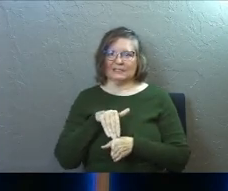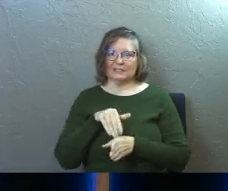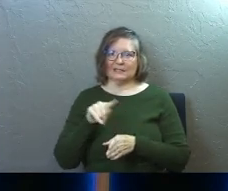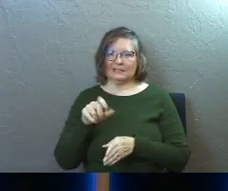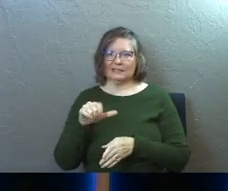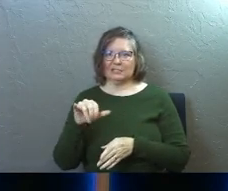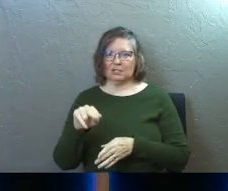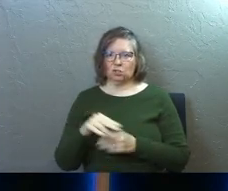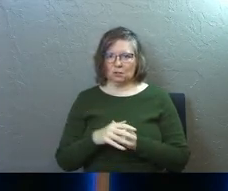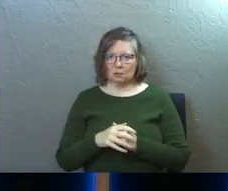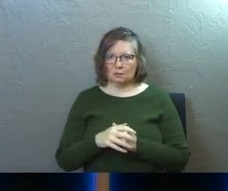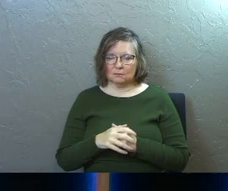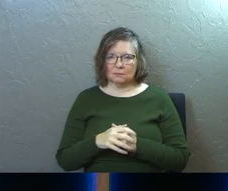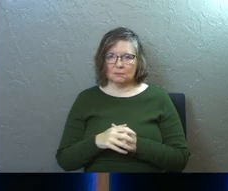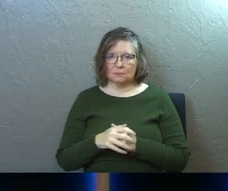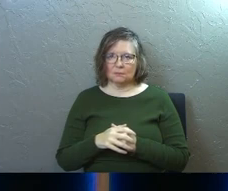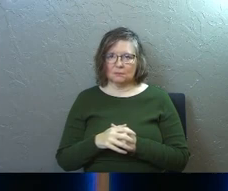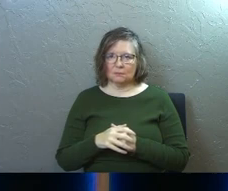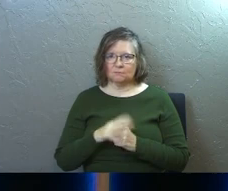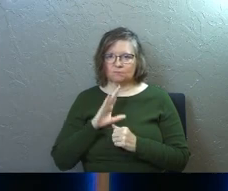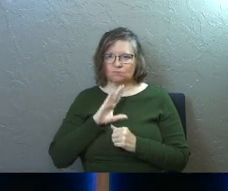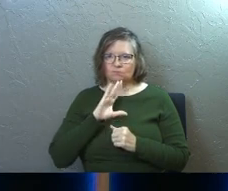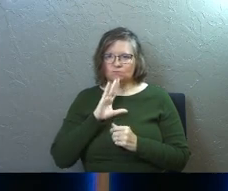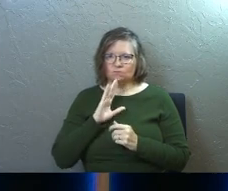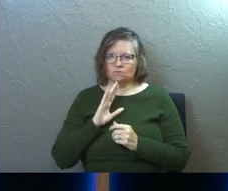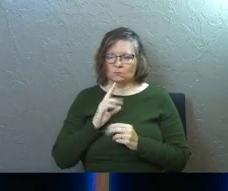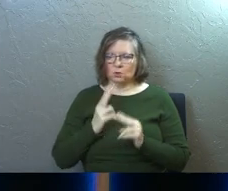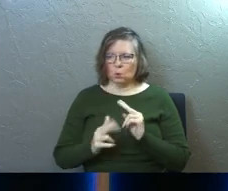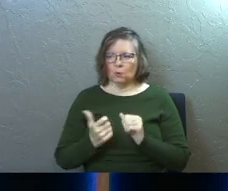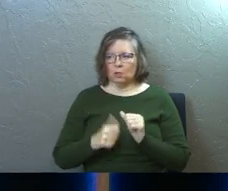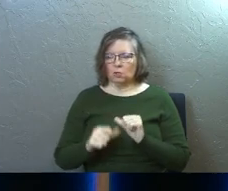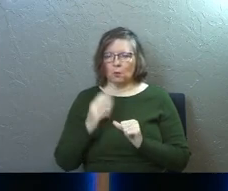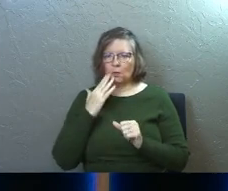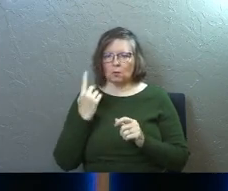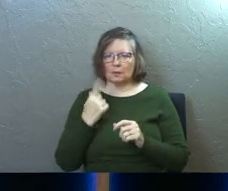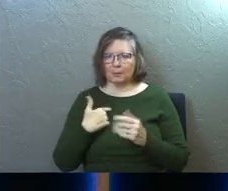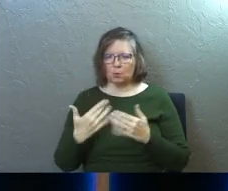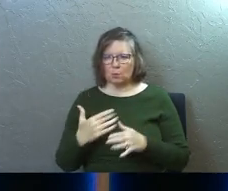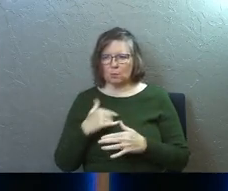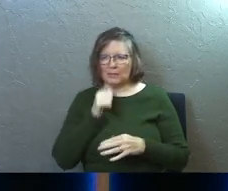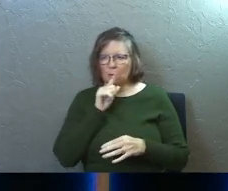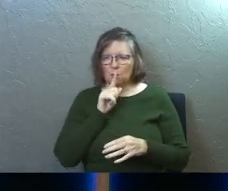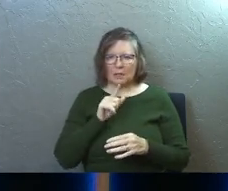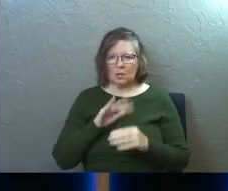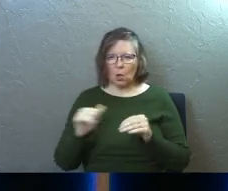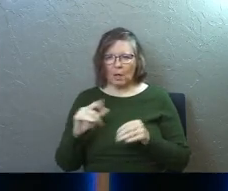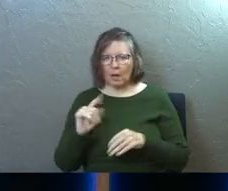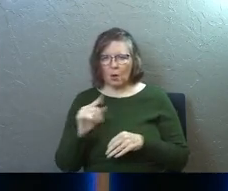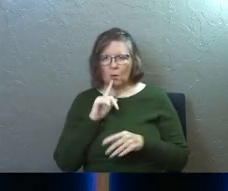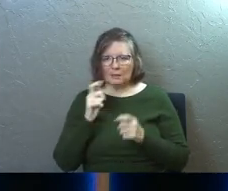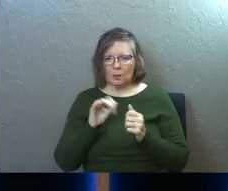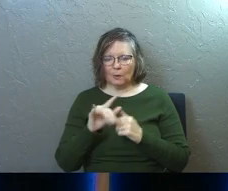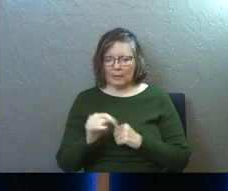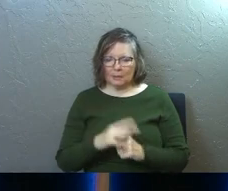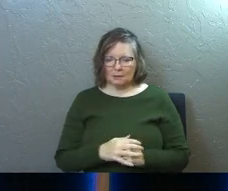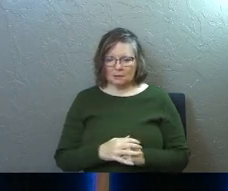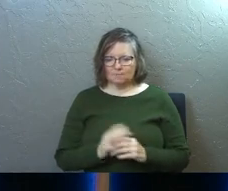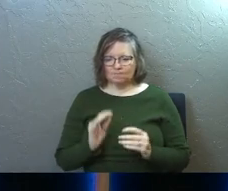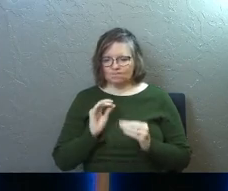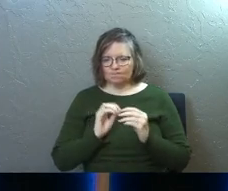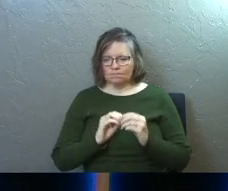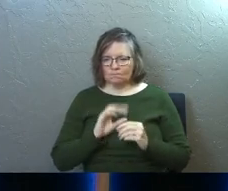ever have that? There's just tension. We're just shorter with each other and we know something's in the room and we're not really calling it out or dealing with it.